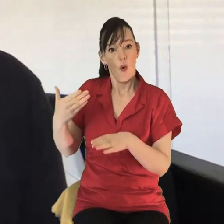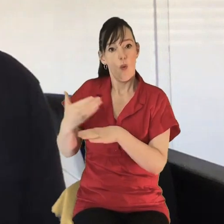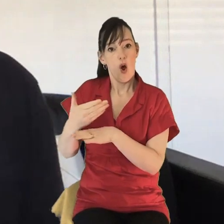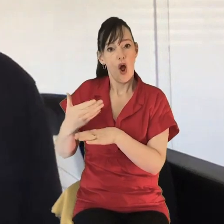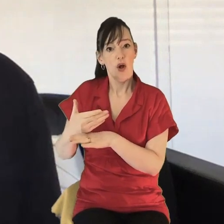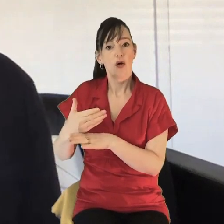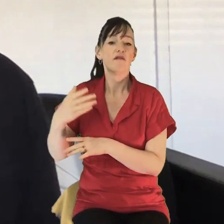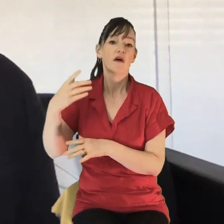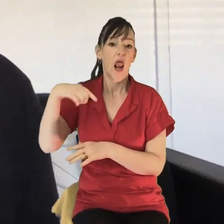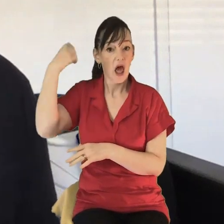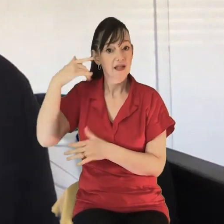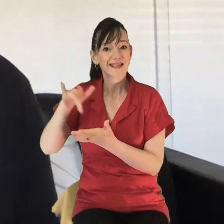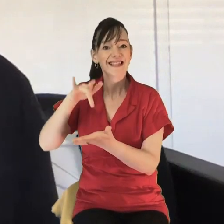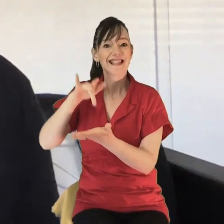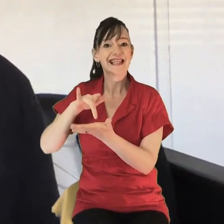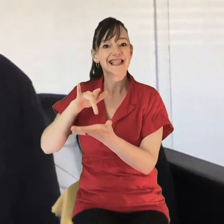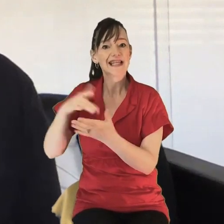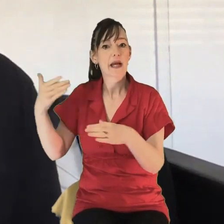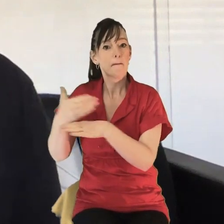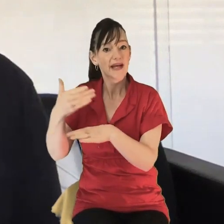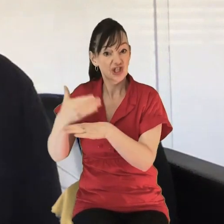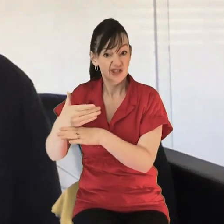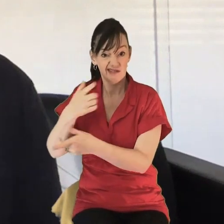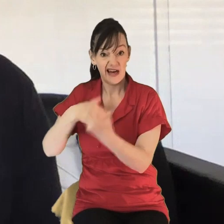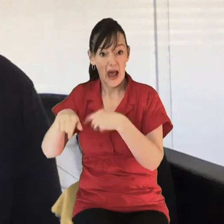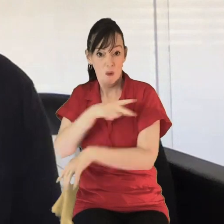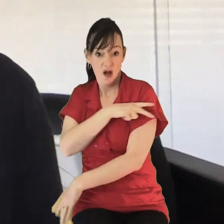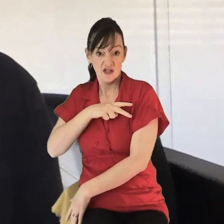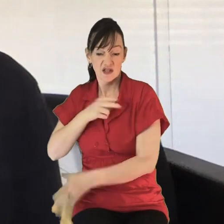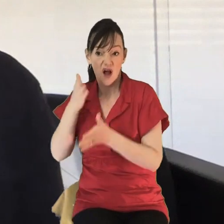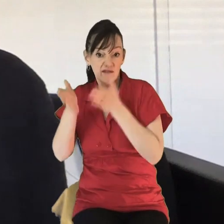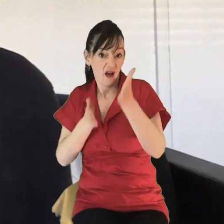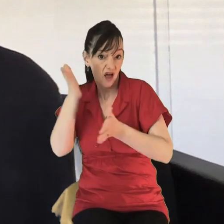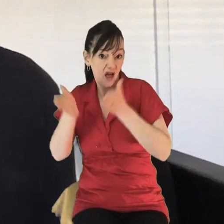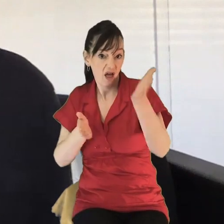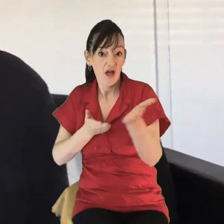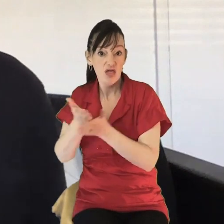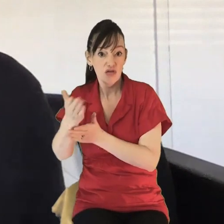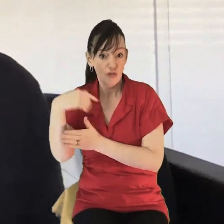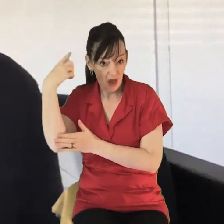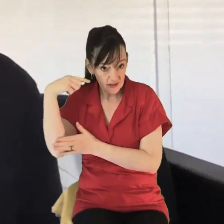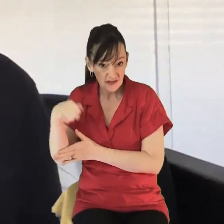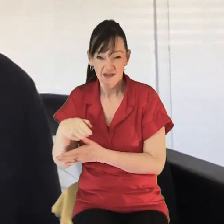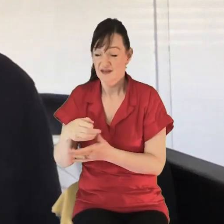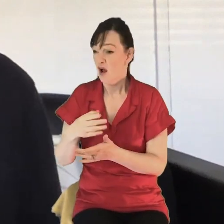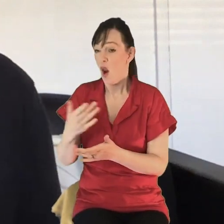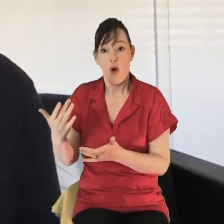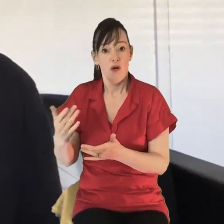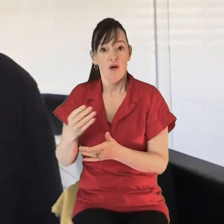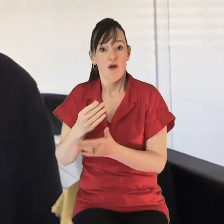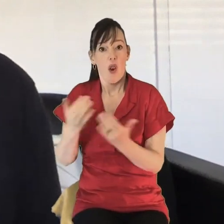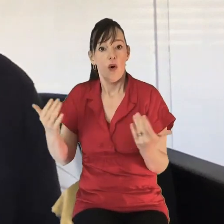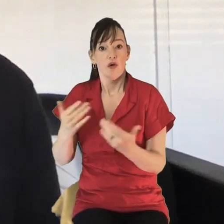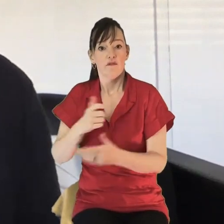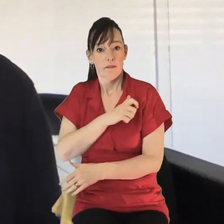and the missionaries working around town. Fundamentally, you've got missionaries, for example, who would be used to frequent in care